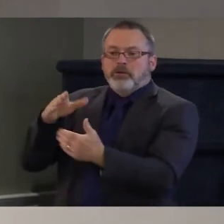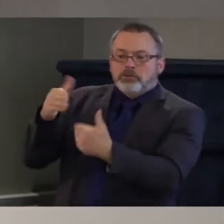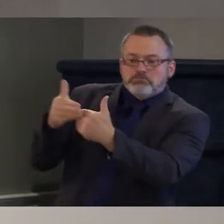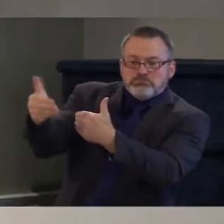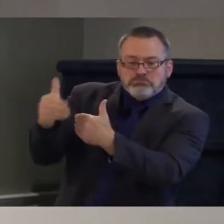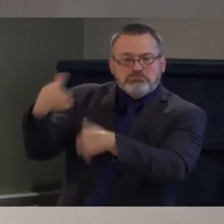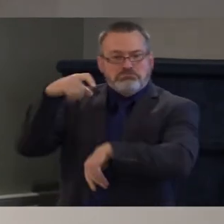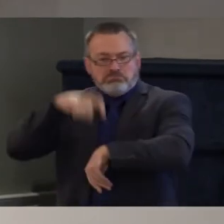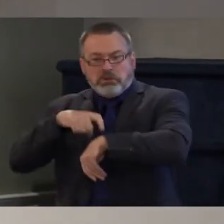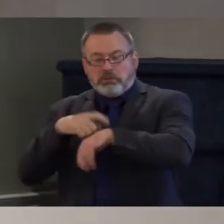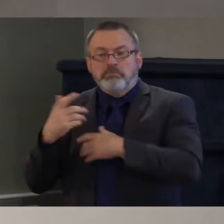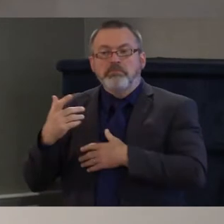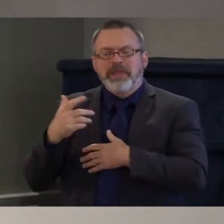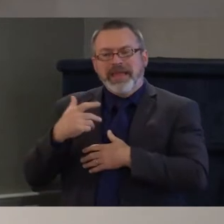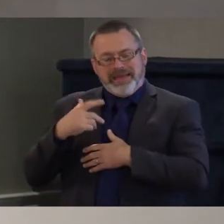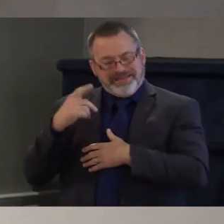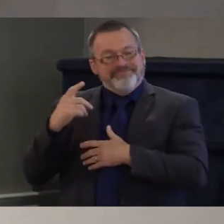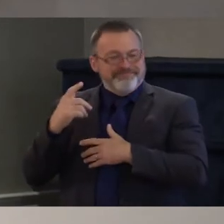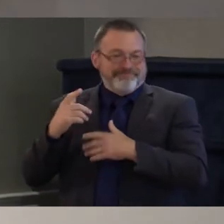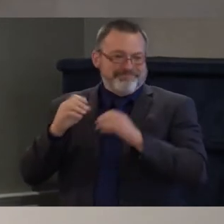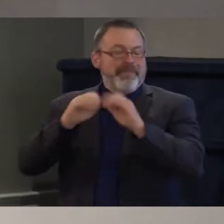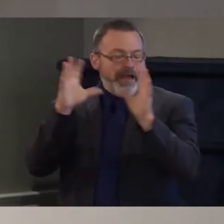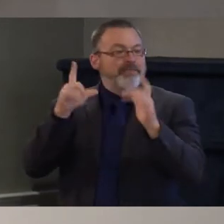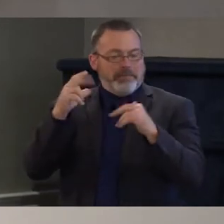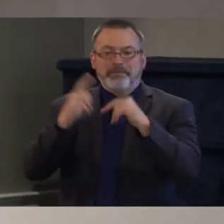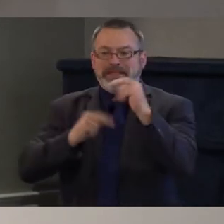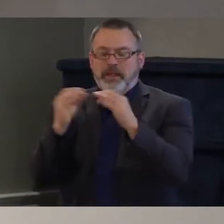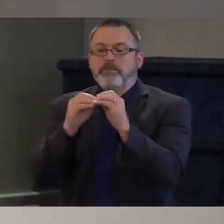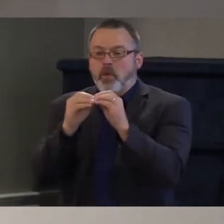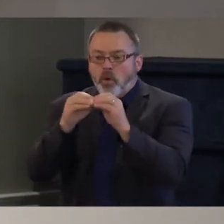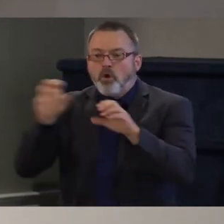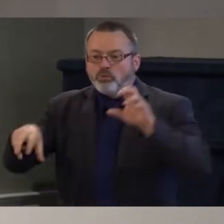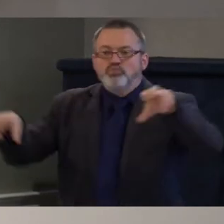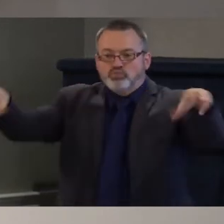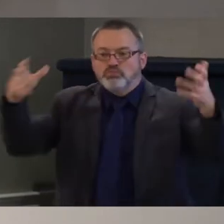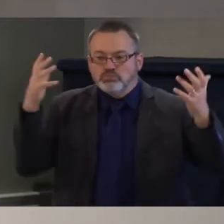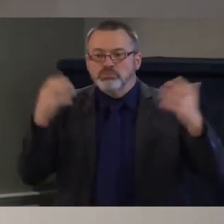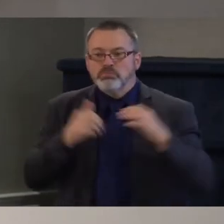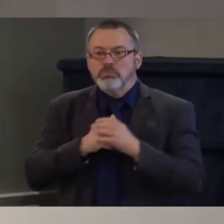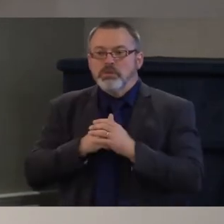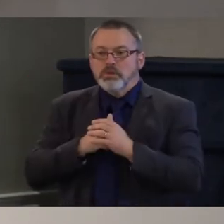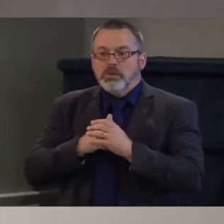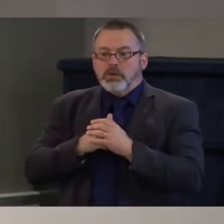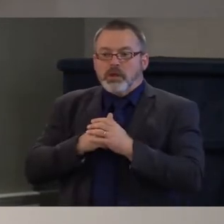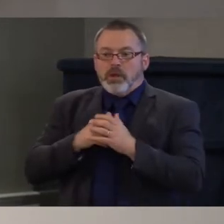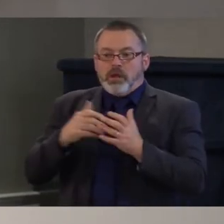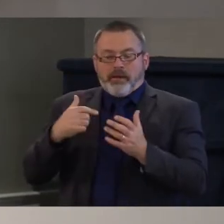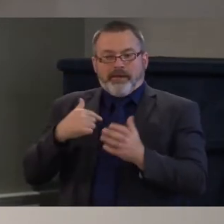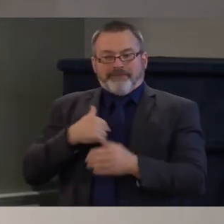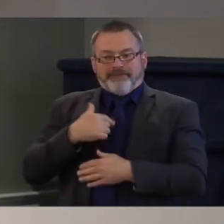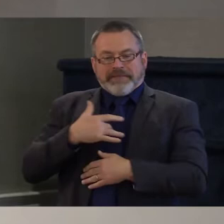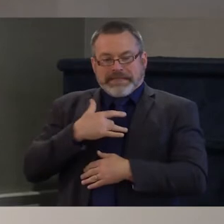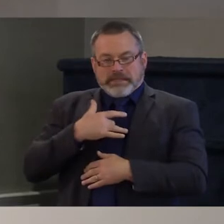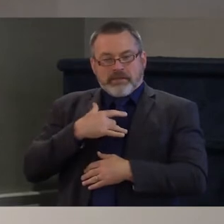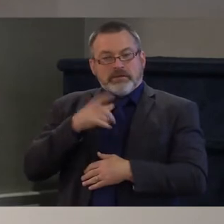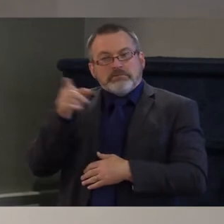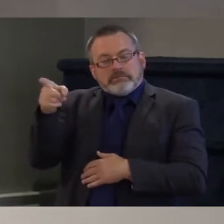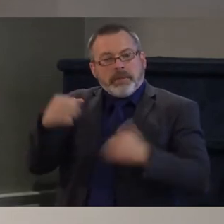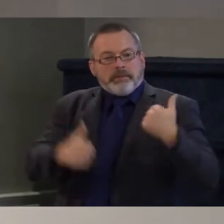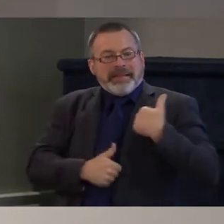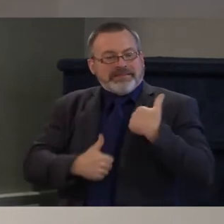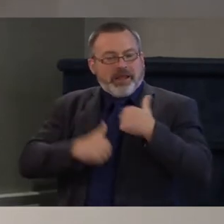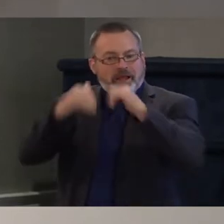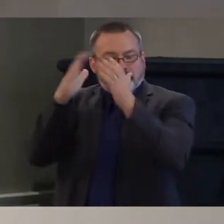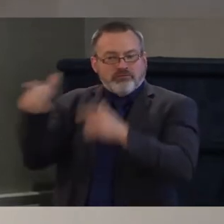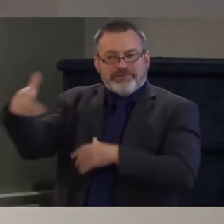And if it was up to me, the way I would like to see that done would be to fund a military-scale service corps that employs young people to get